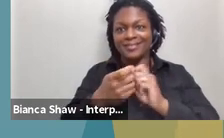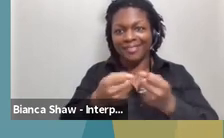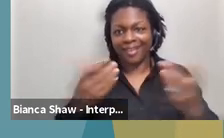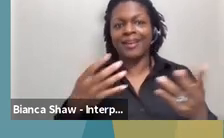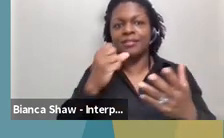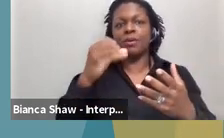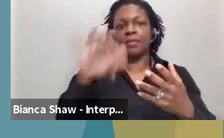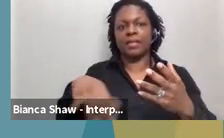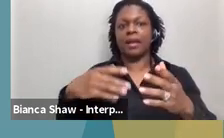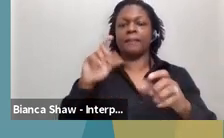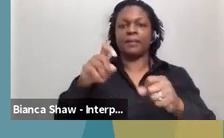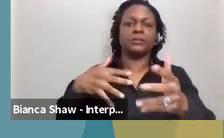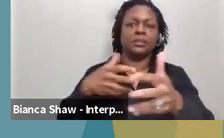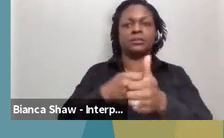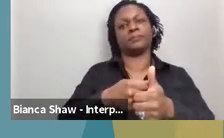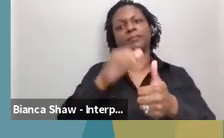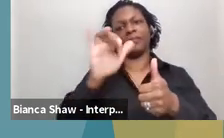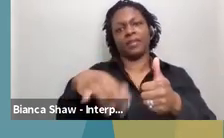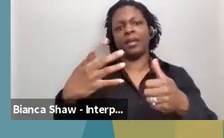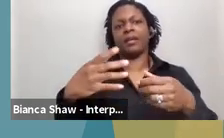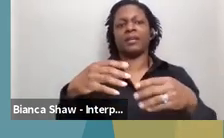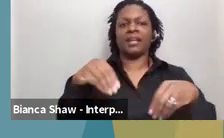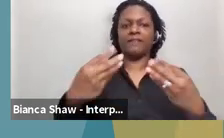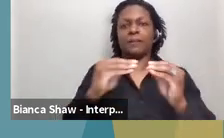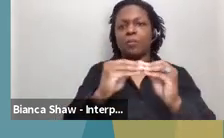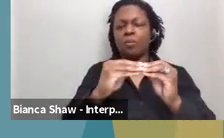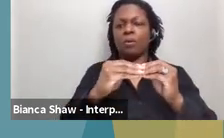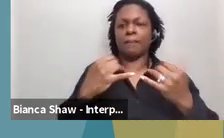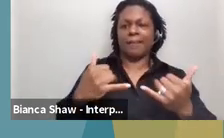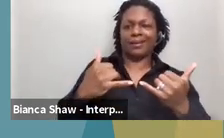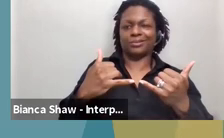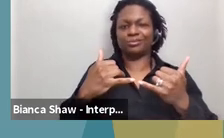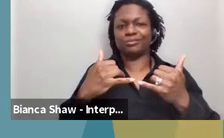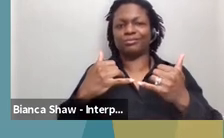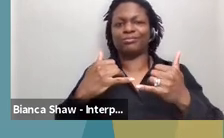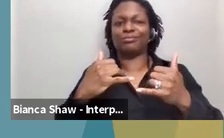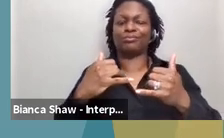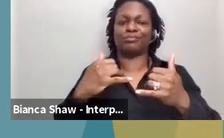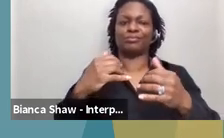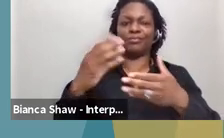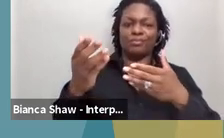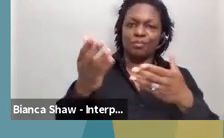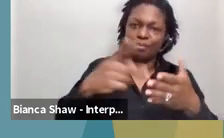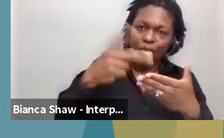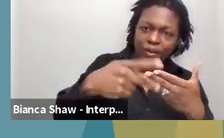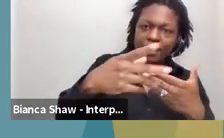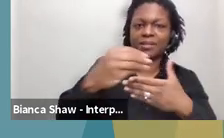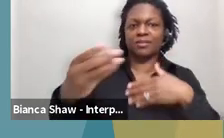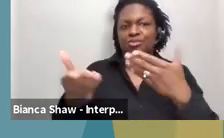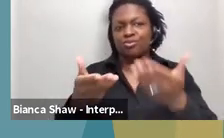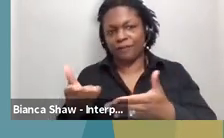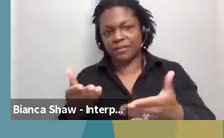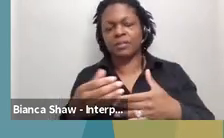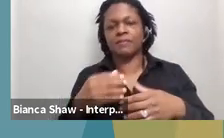modernization of our current programs and services, and also a shift into not only providing programs and services,